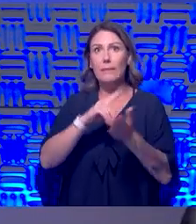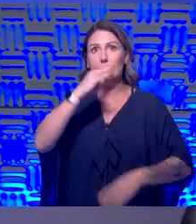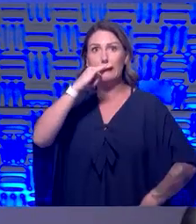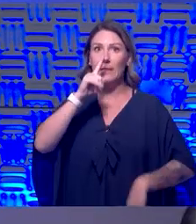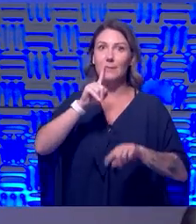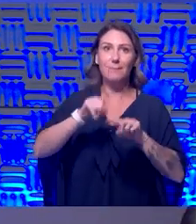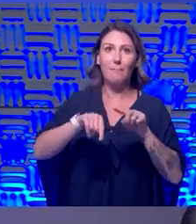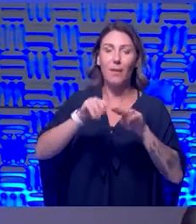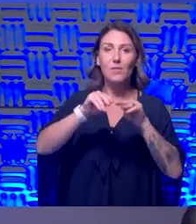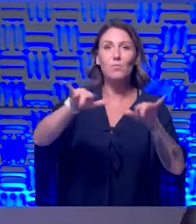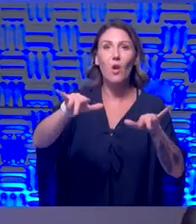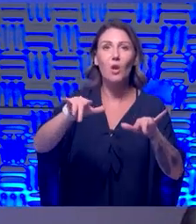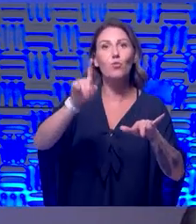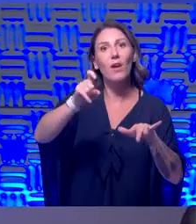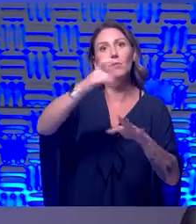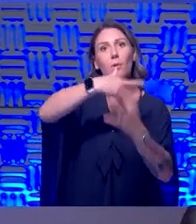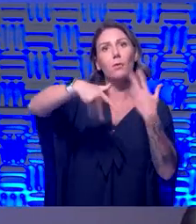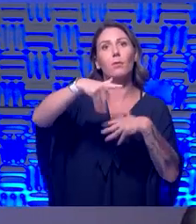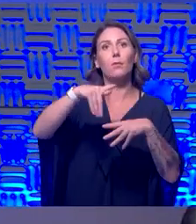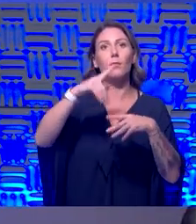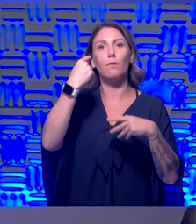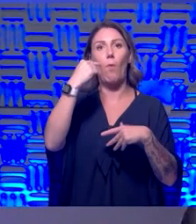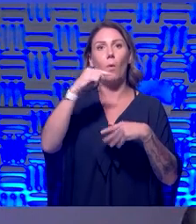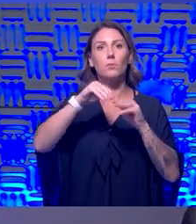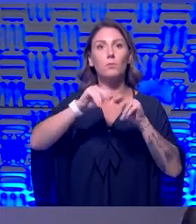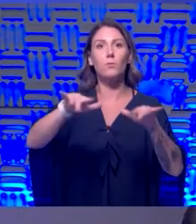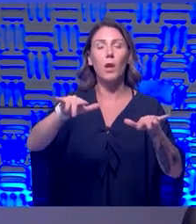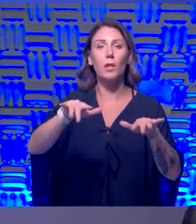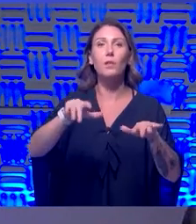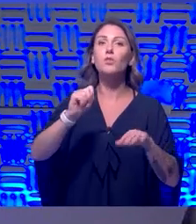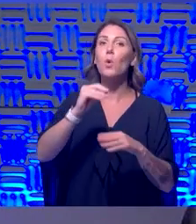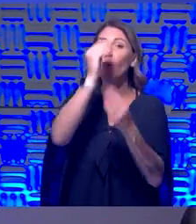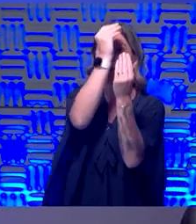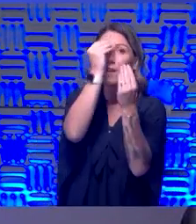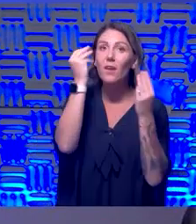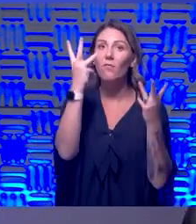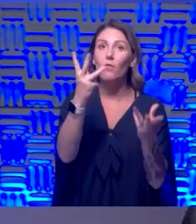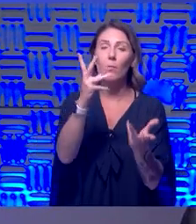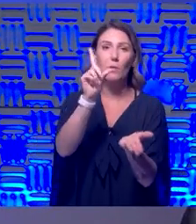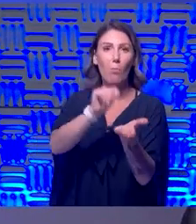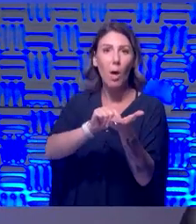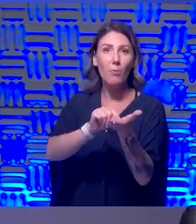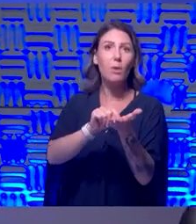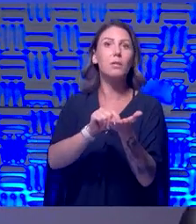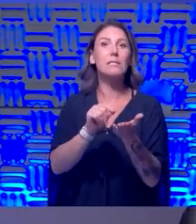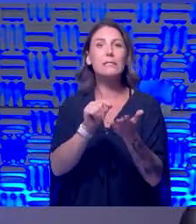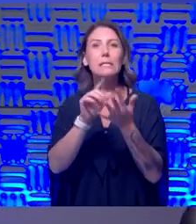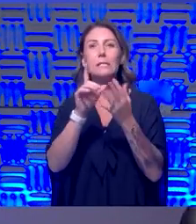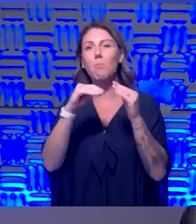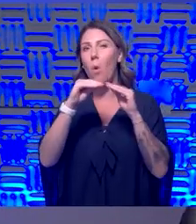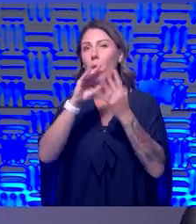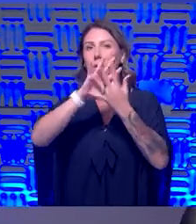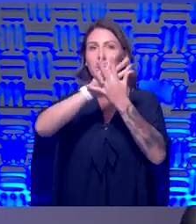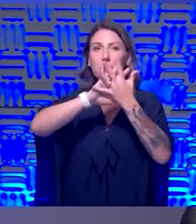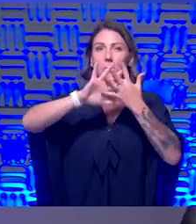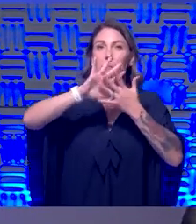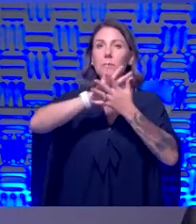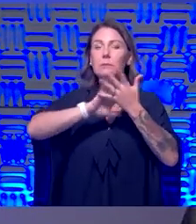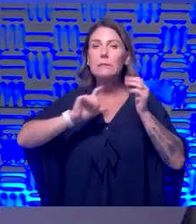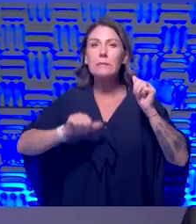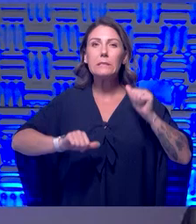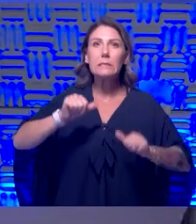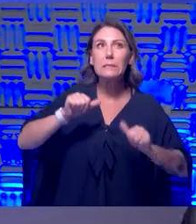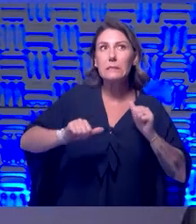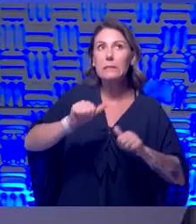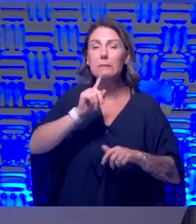it. So even the information that comes out is full of, you know, ambiguity and question marks. And so